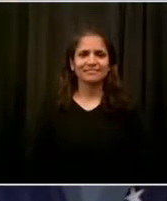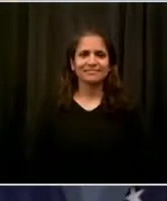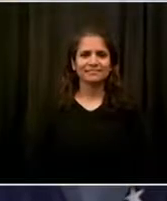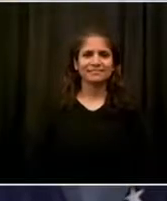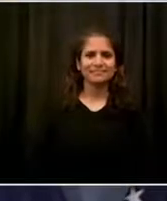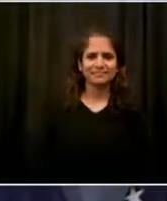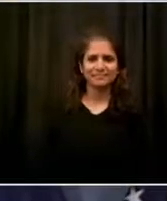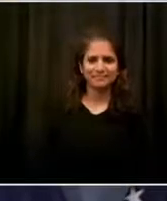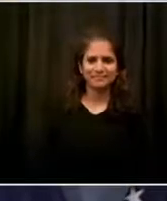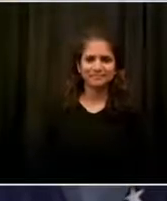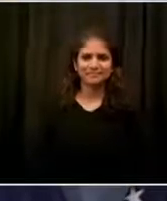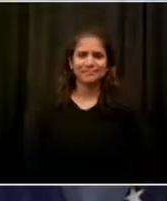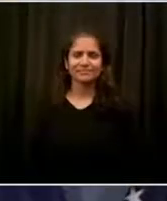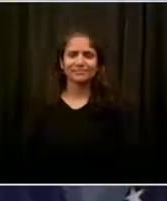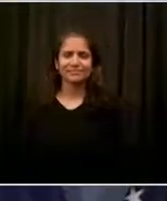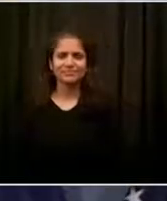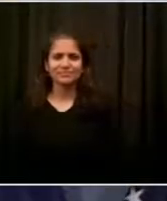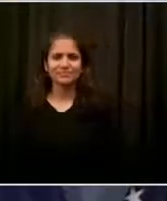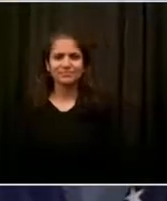y salud mental.